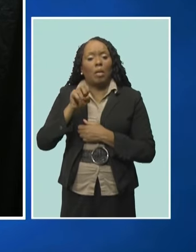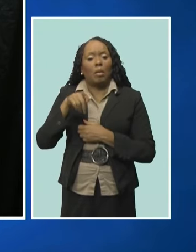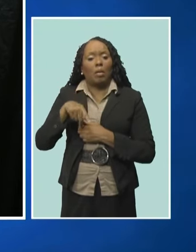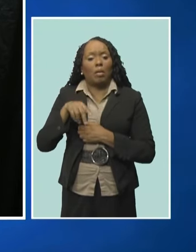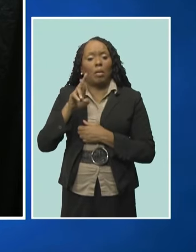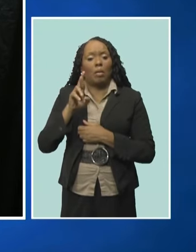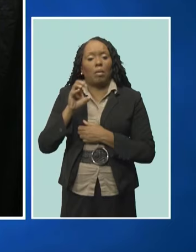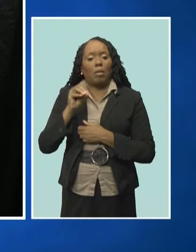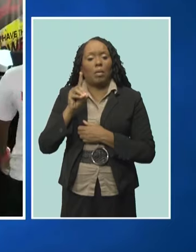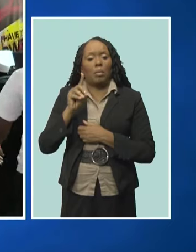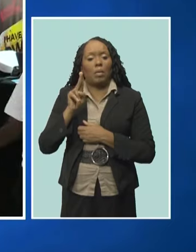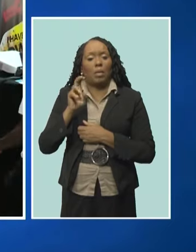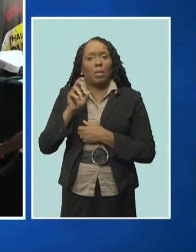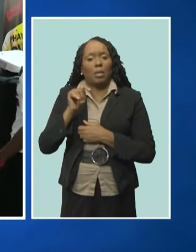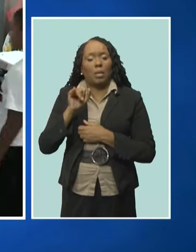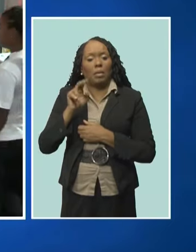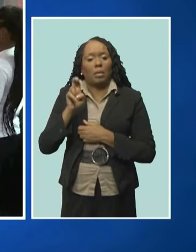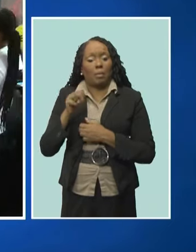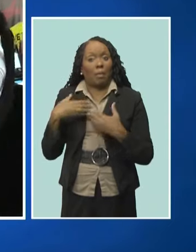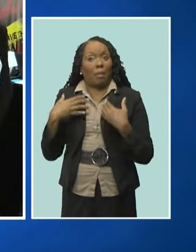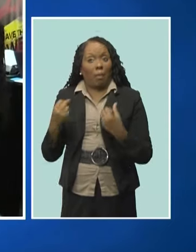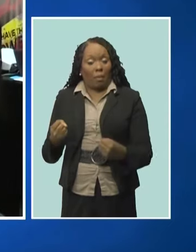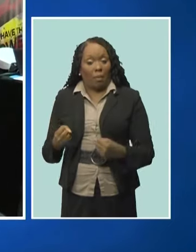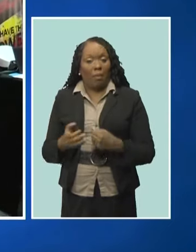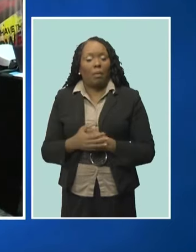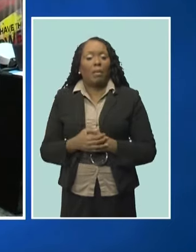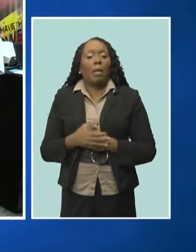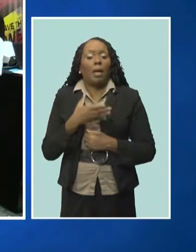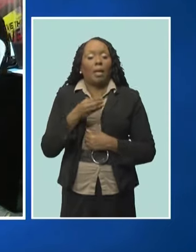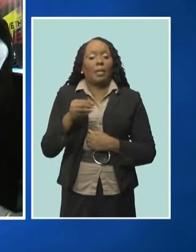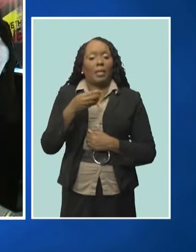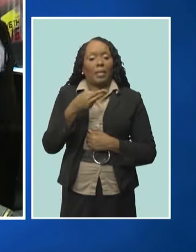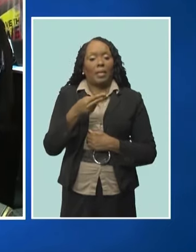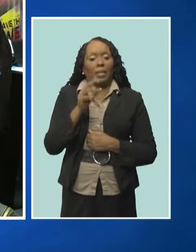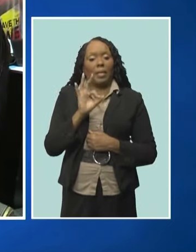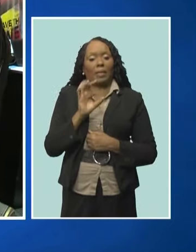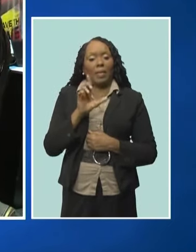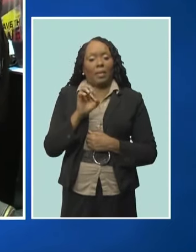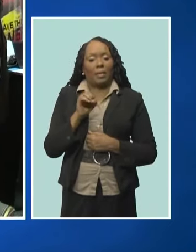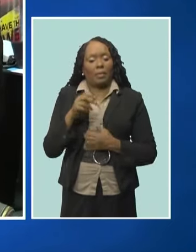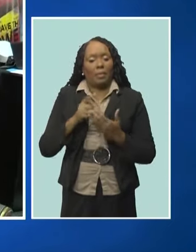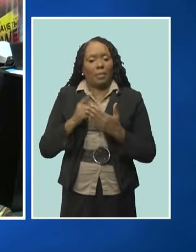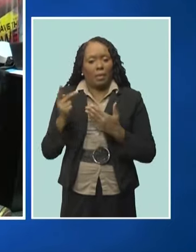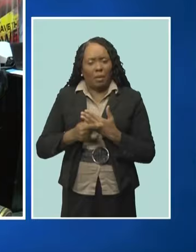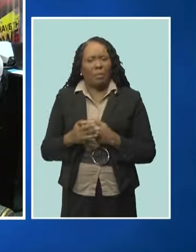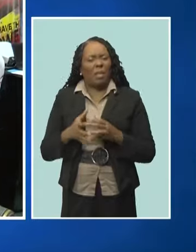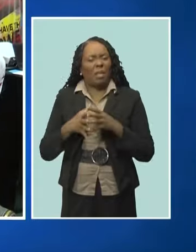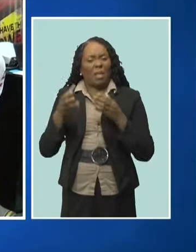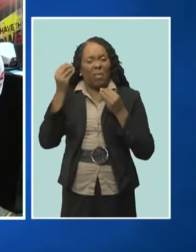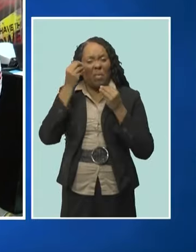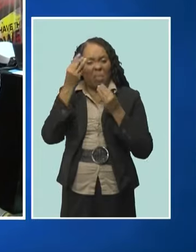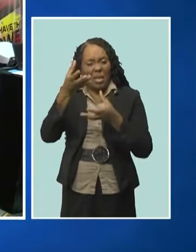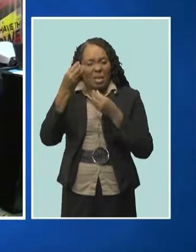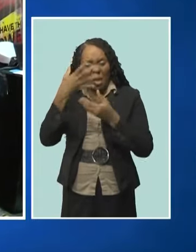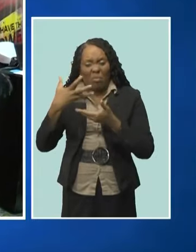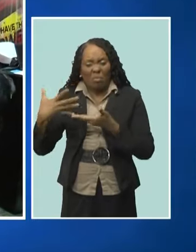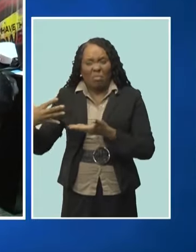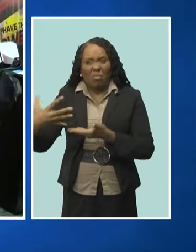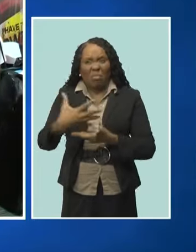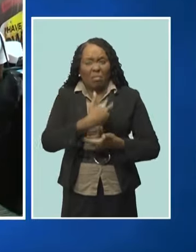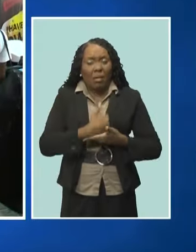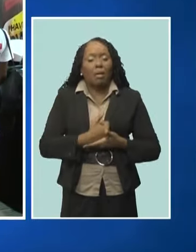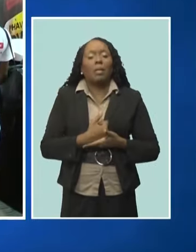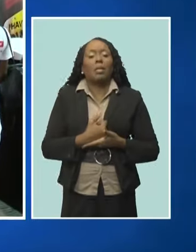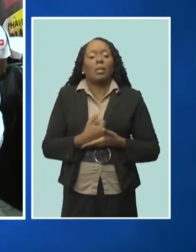HFLE programme. Ms. Raffel added that the data they have collected over the years indicated that their interventions have